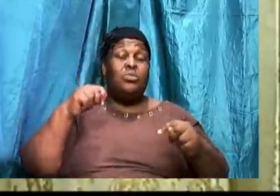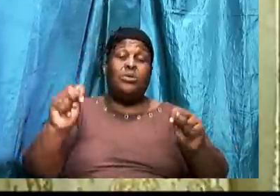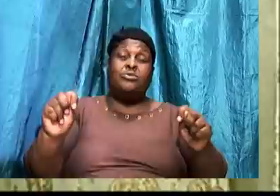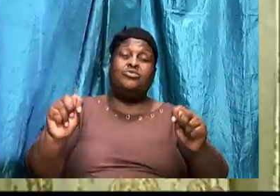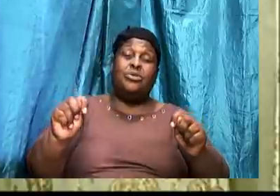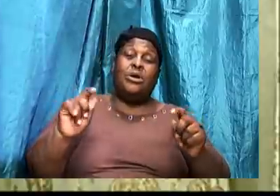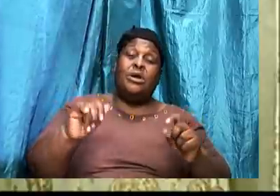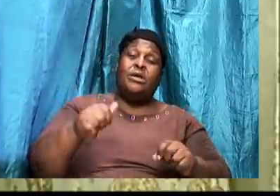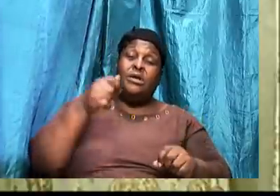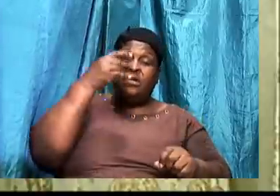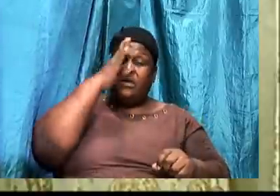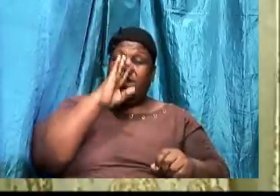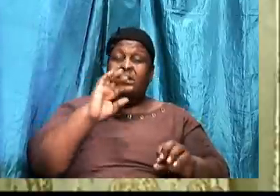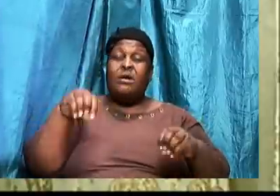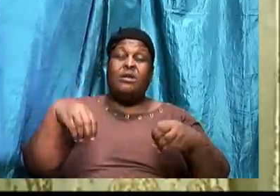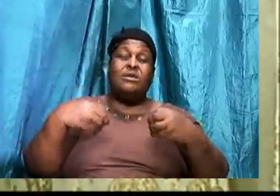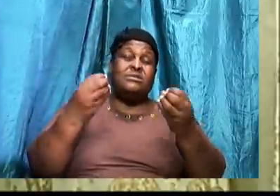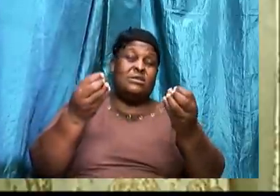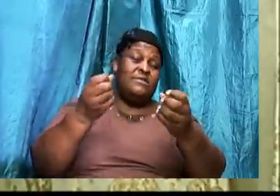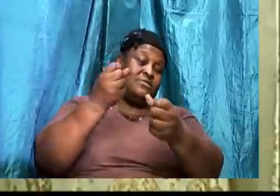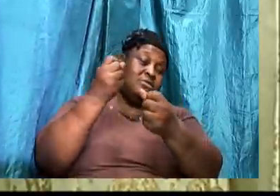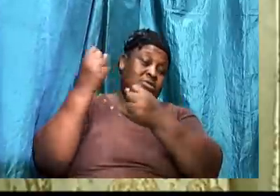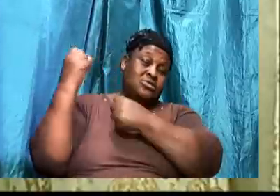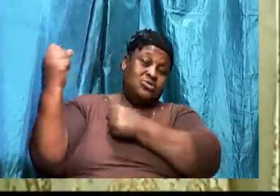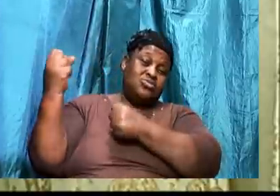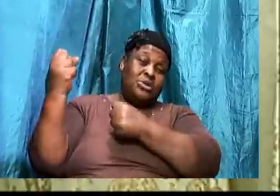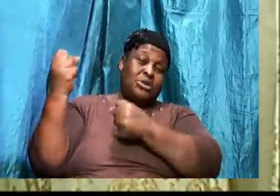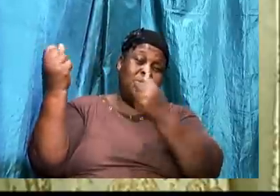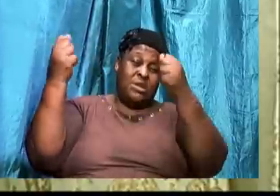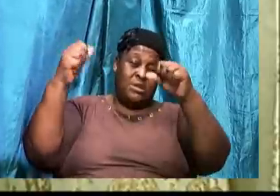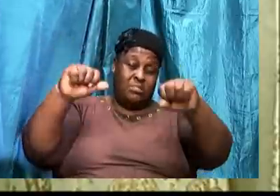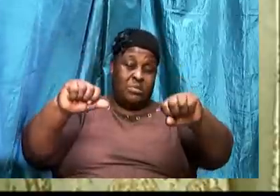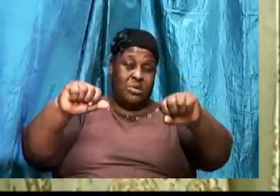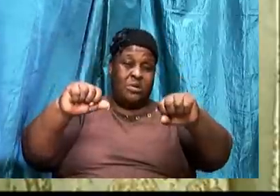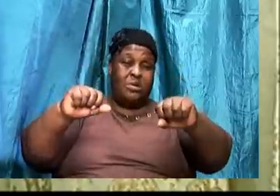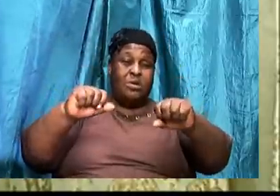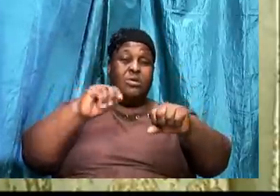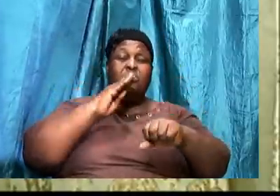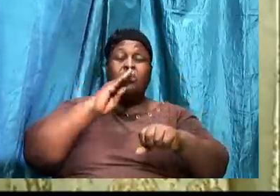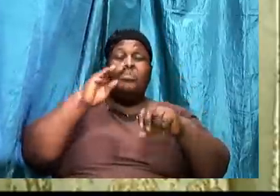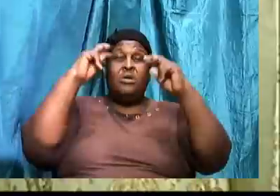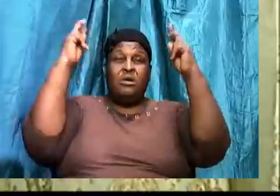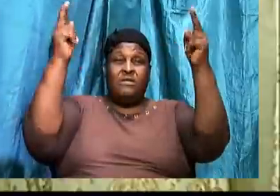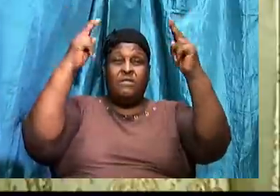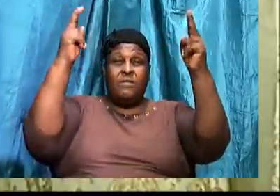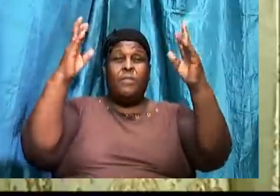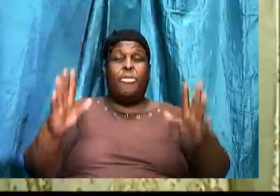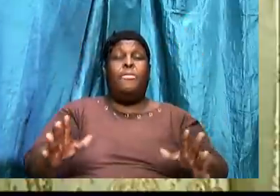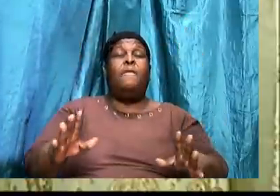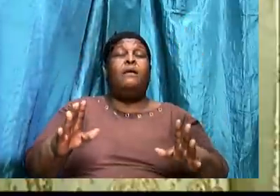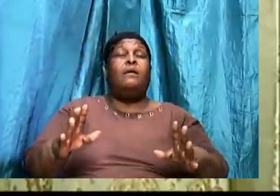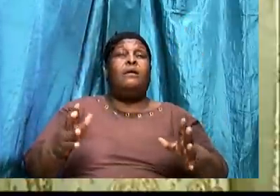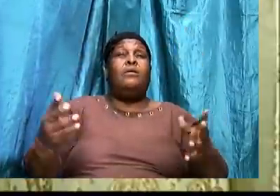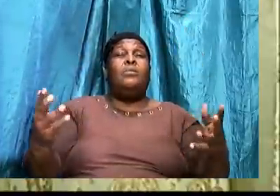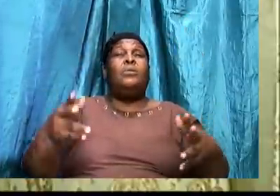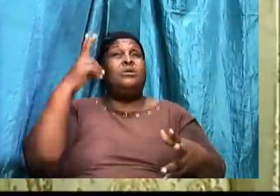God has given us the strength. And the ability to overcome what the adversary will throw at us.